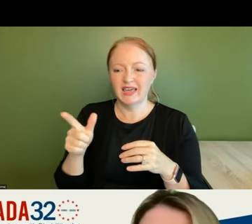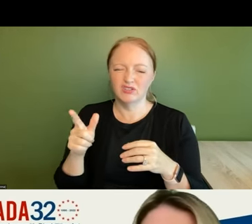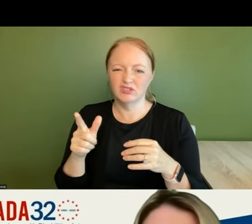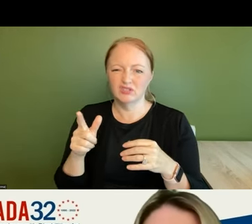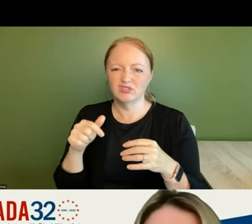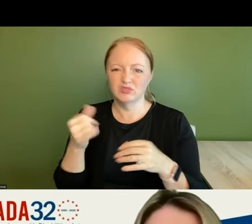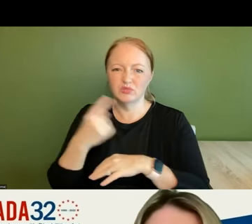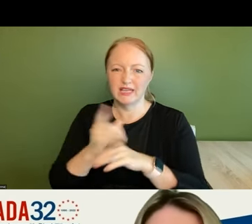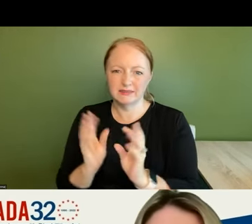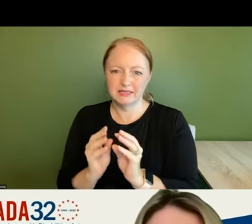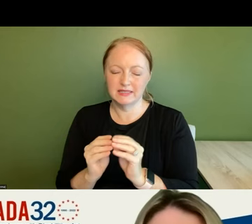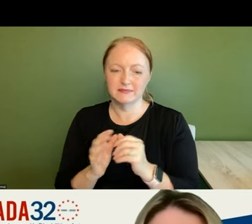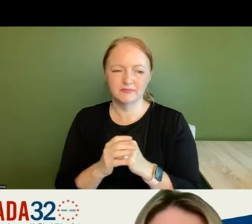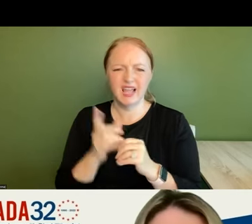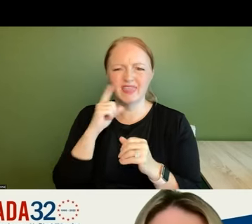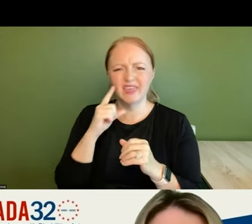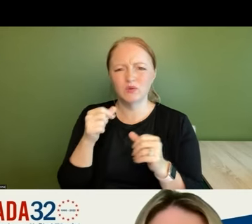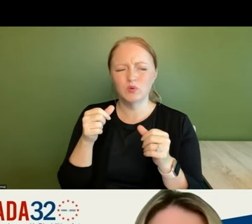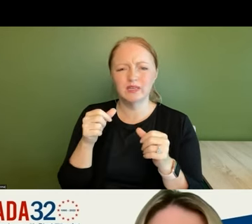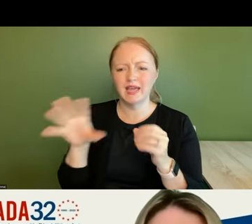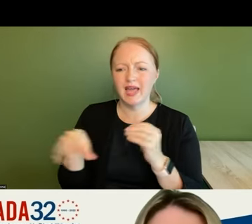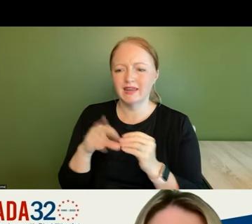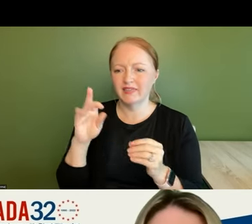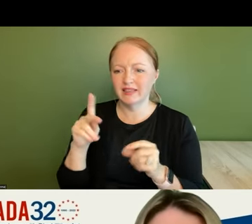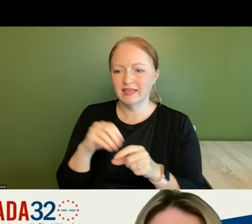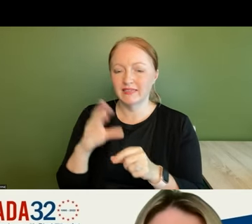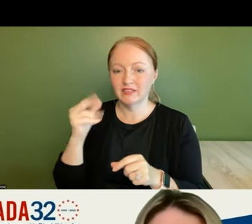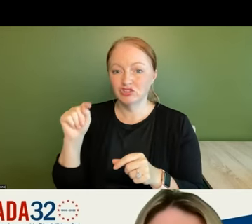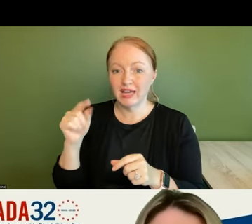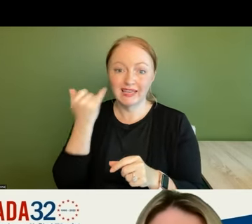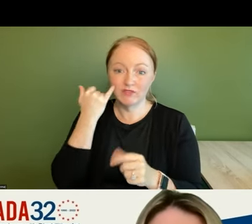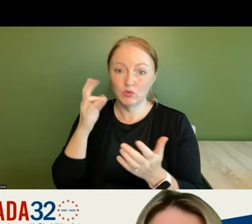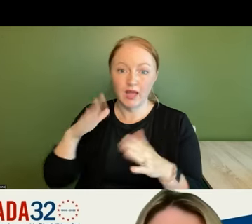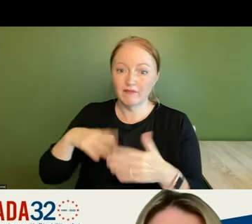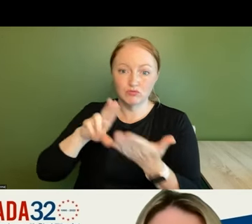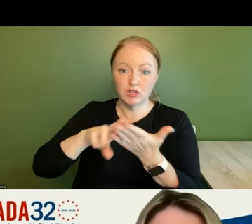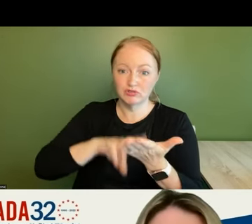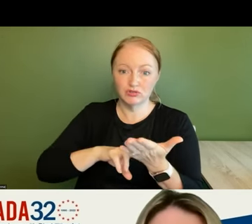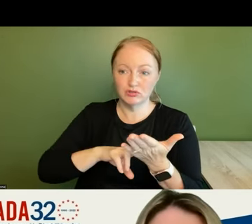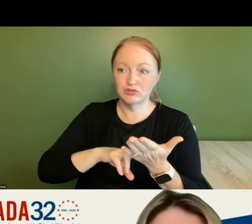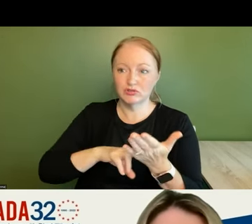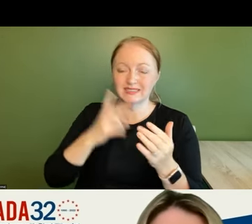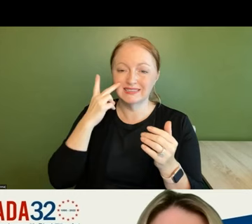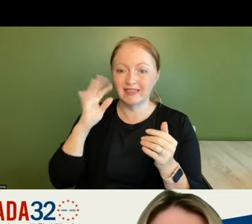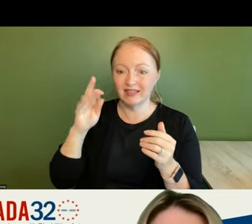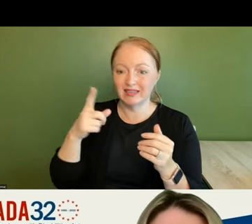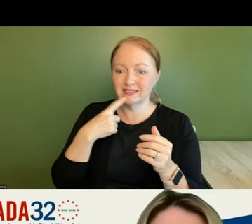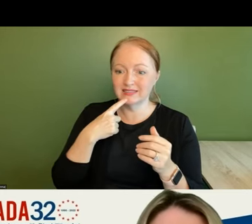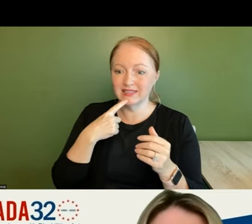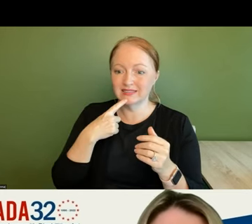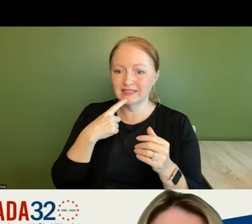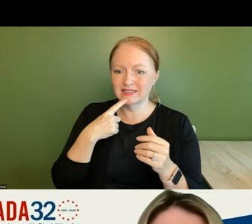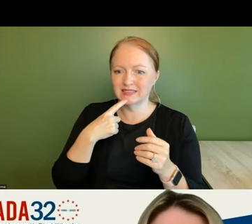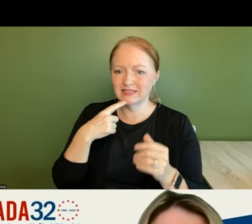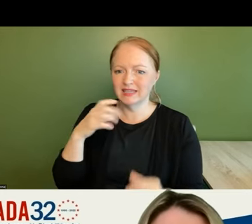and i believe we put up a link in the chat if you haven't yet registered uh see the link on there that says CAV